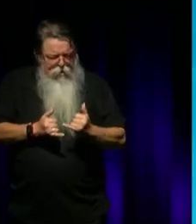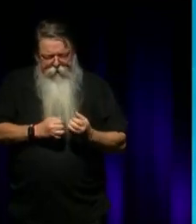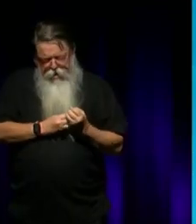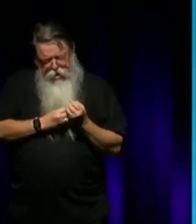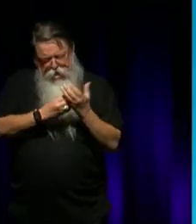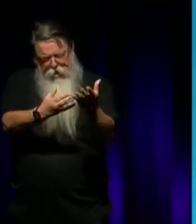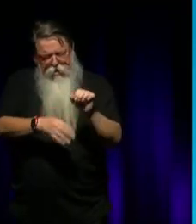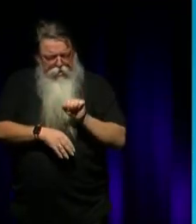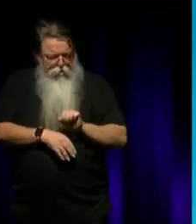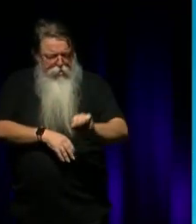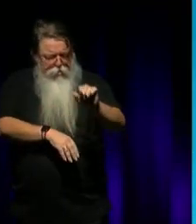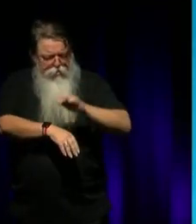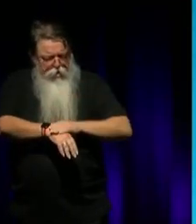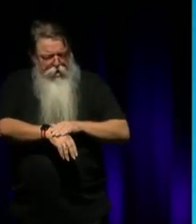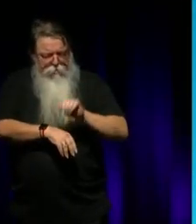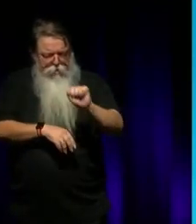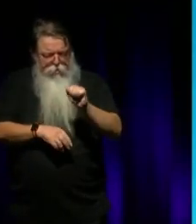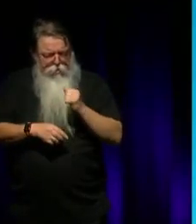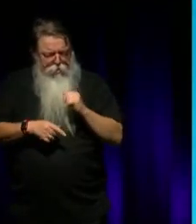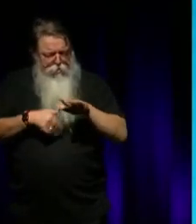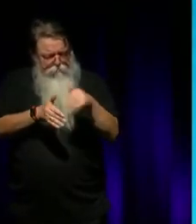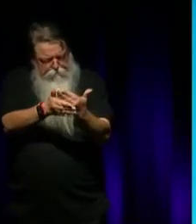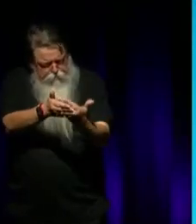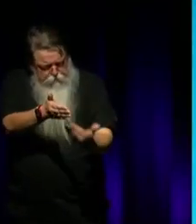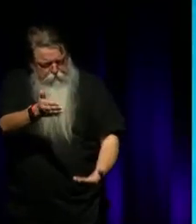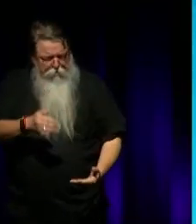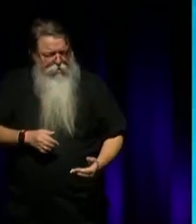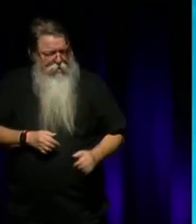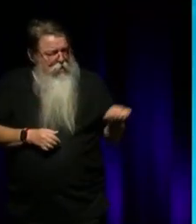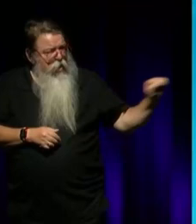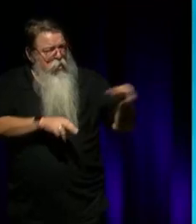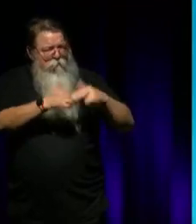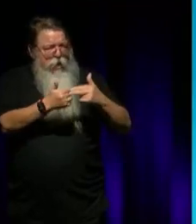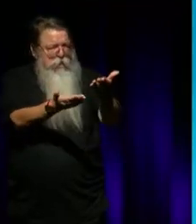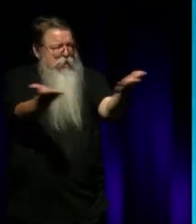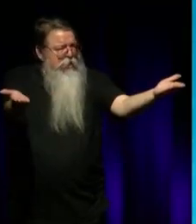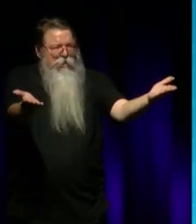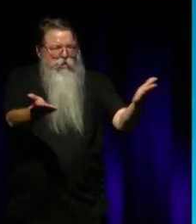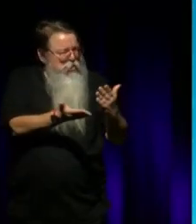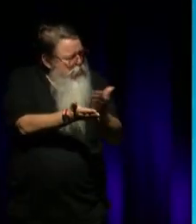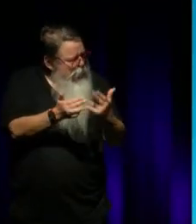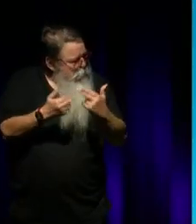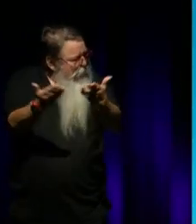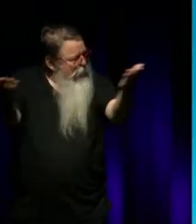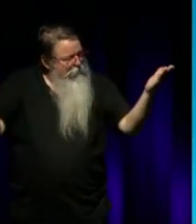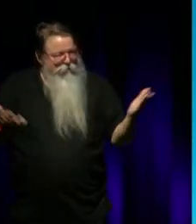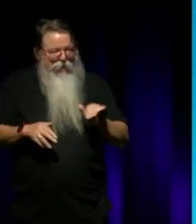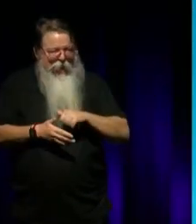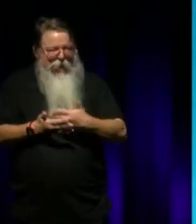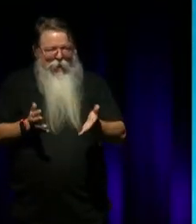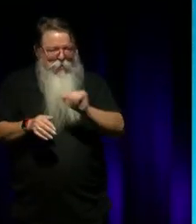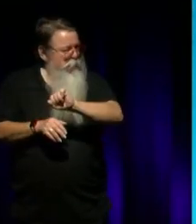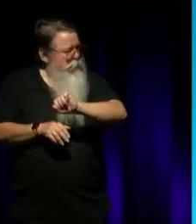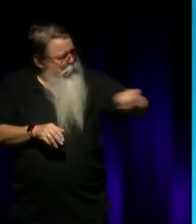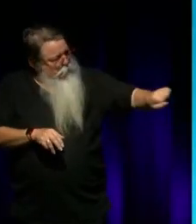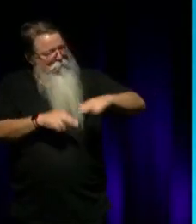time and in your words around sharing your family with us tonight and how instrumental they were in your creative process